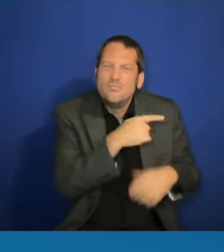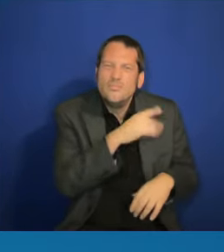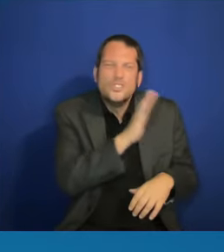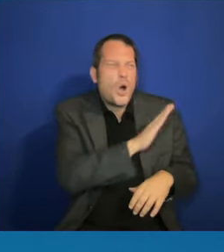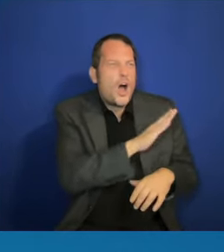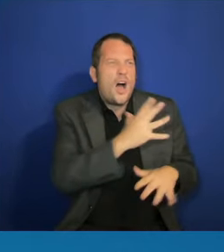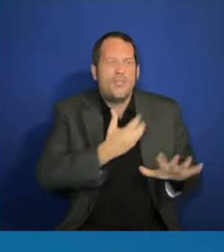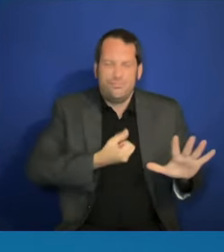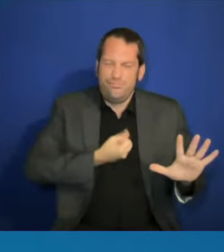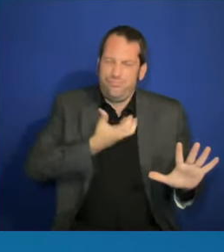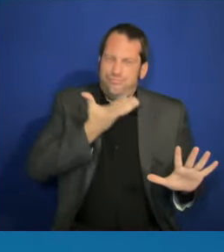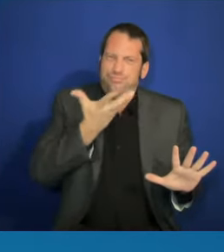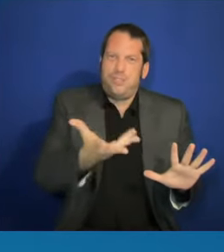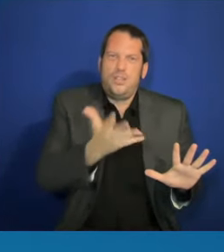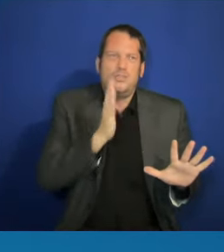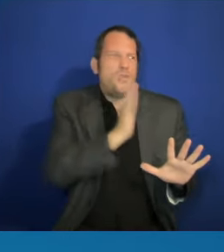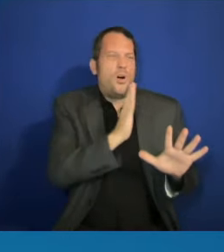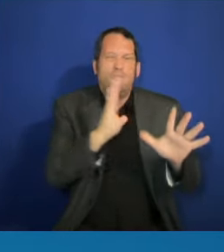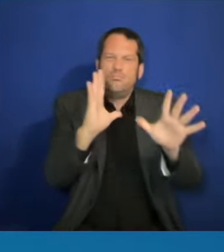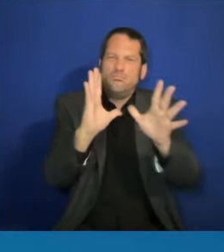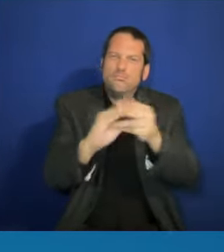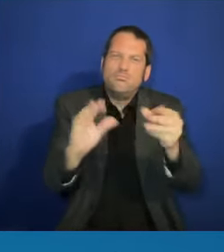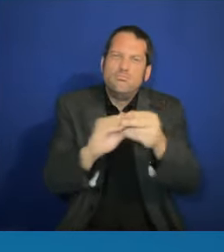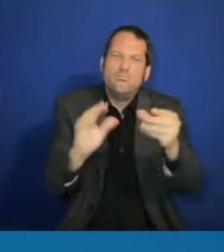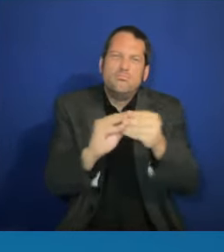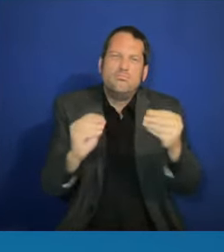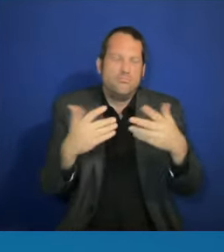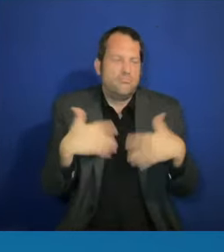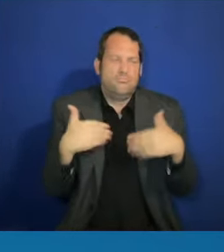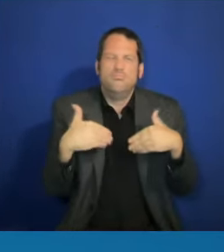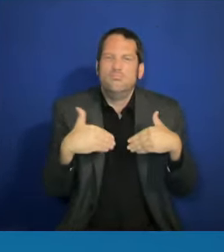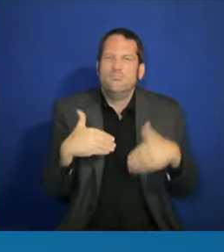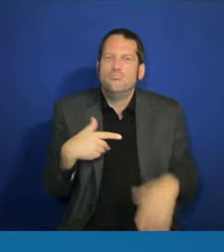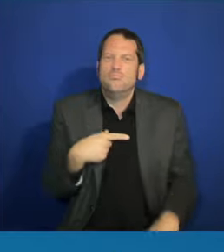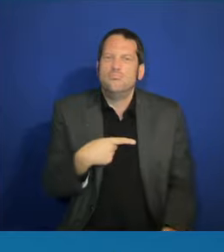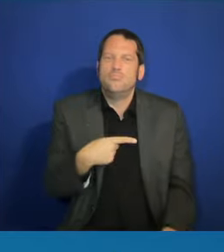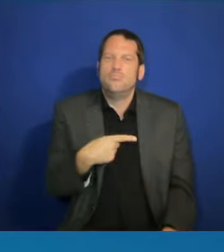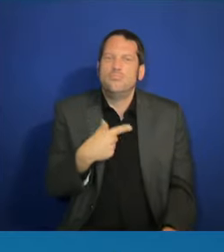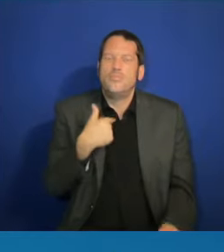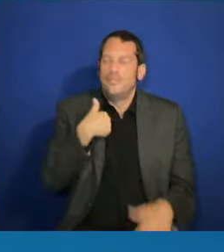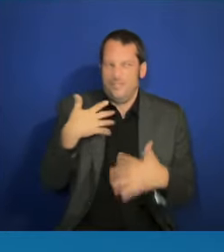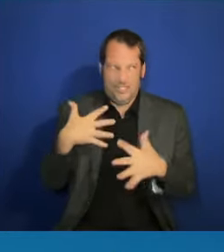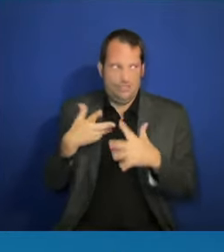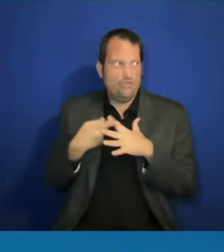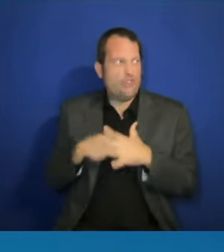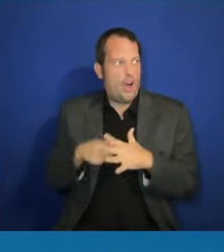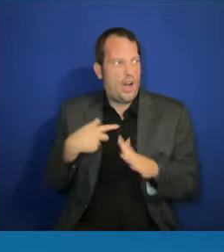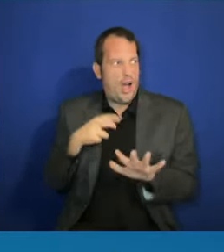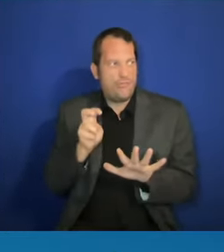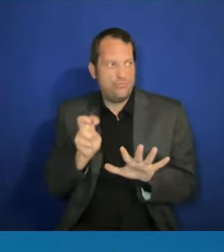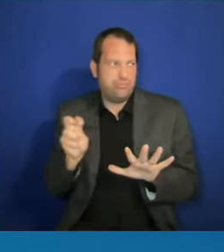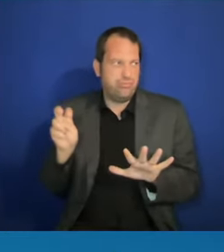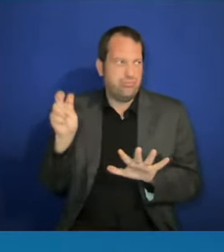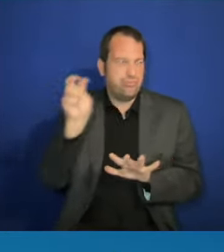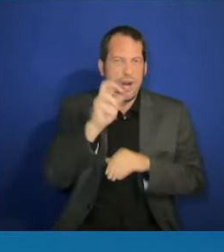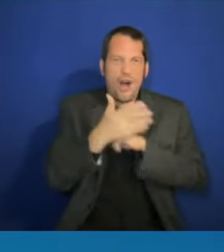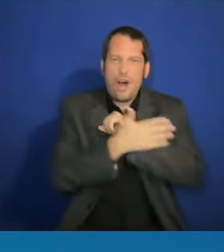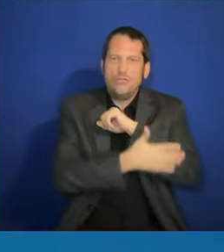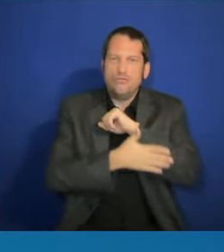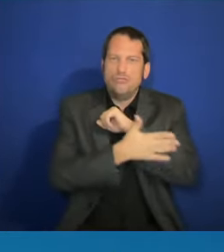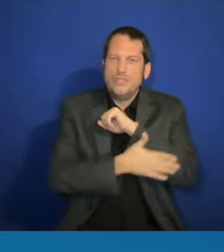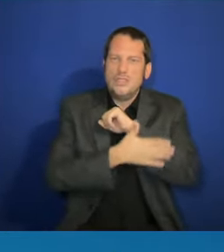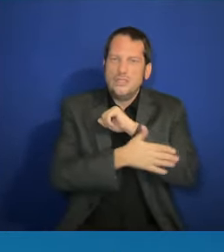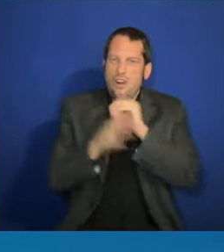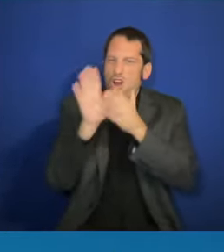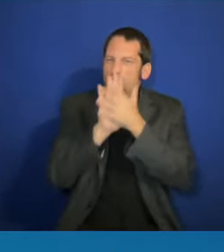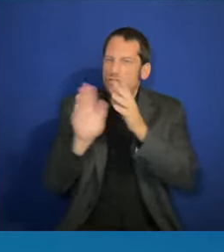So I've embarked on this college tour, and I know that everyone here knows in CHCI with what you're doing with